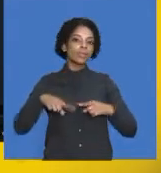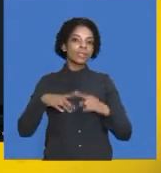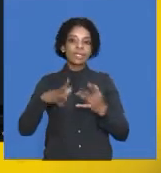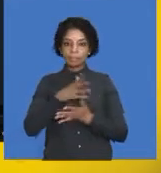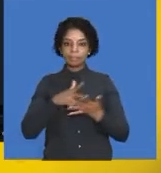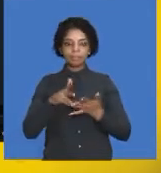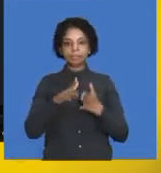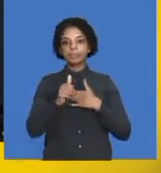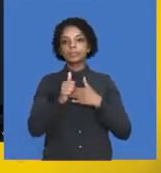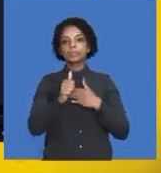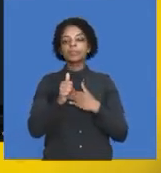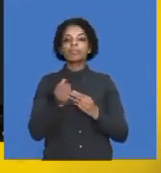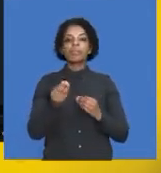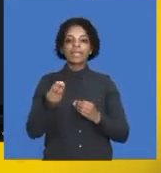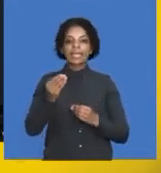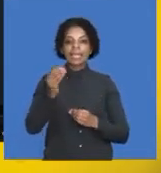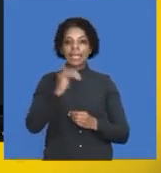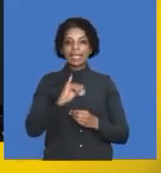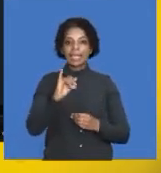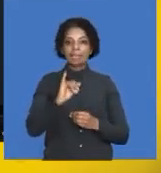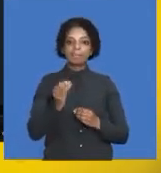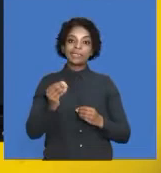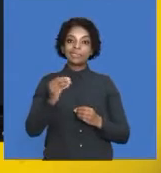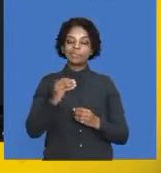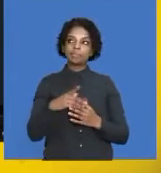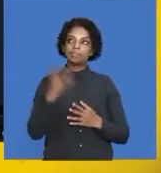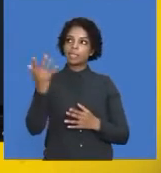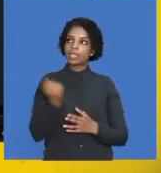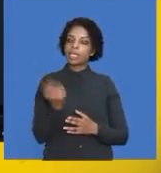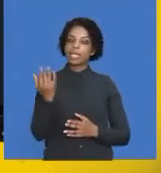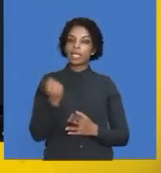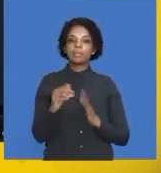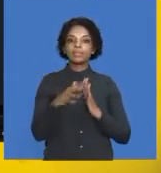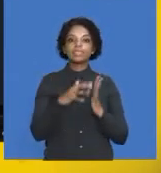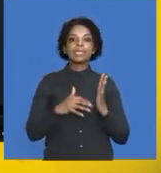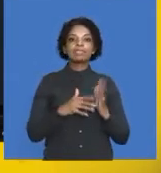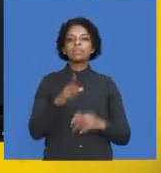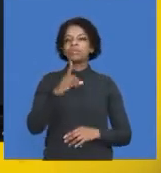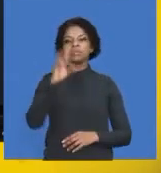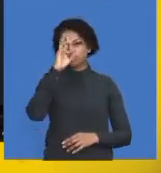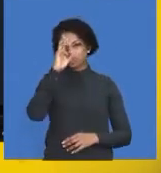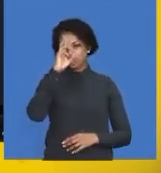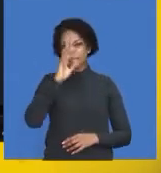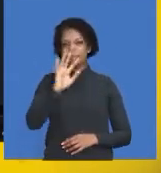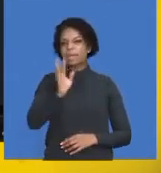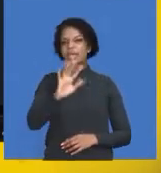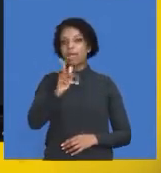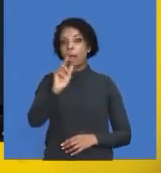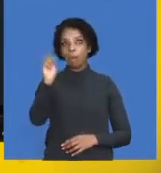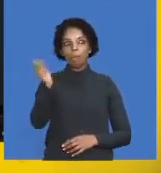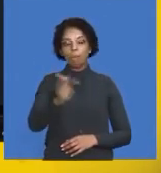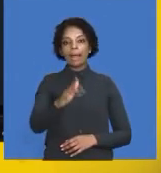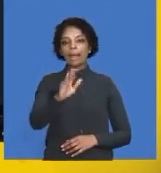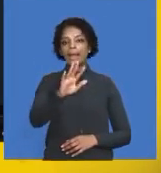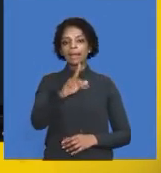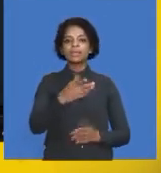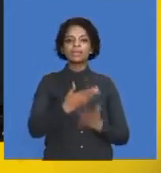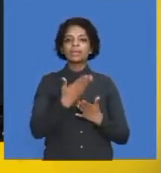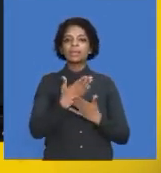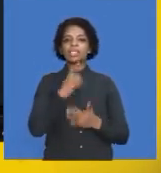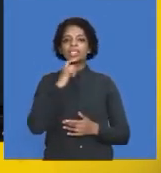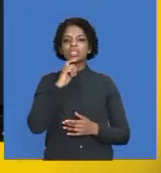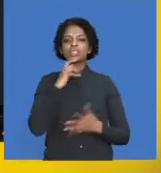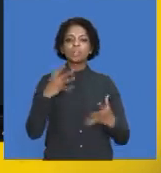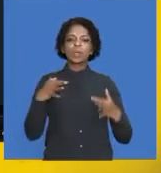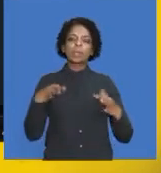statement. And I want you to see that this knowledge, you don't remember only for paper one, but it could be used in paper two as